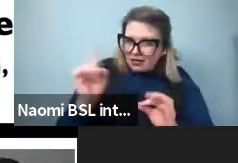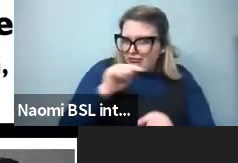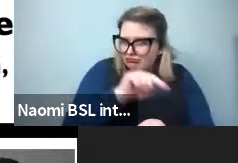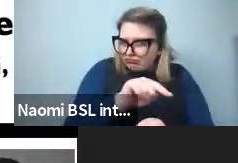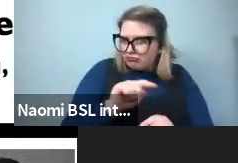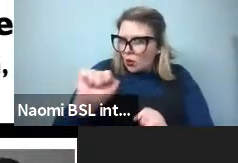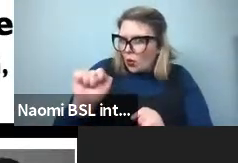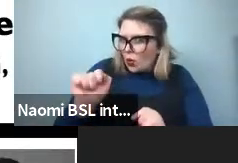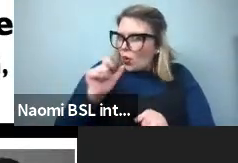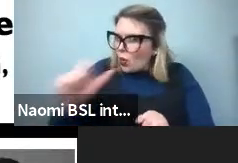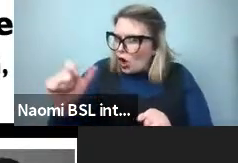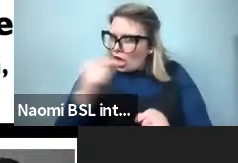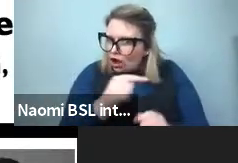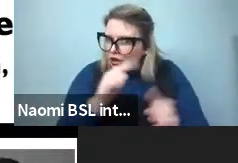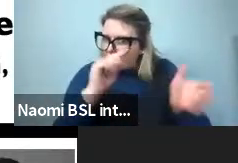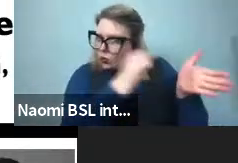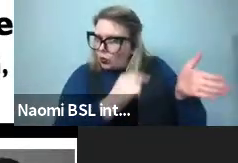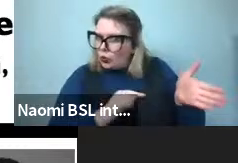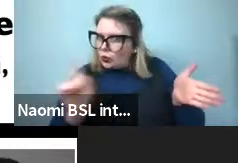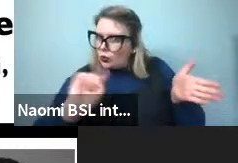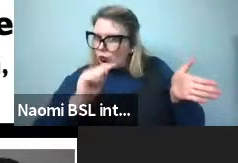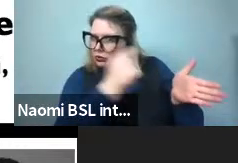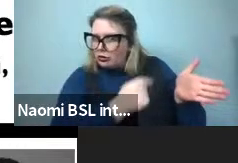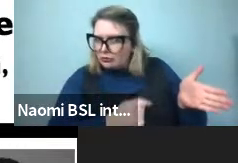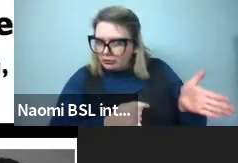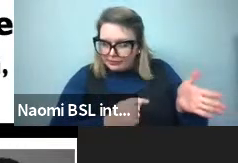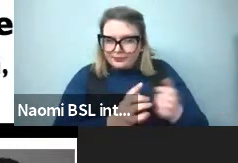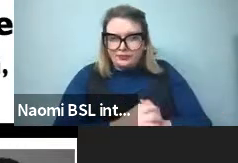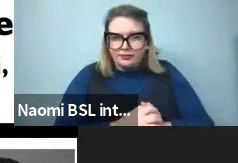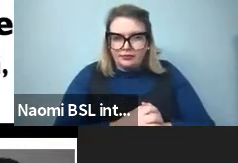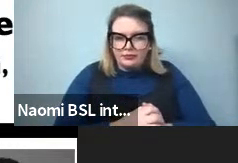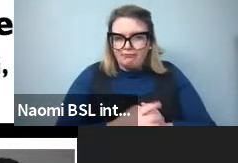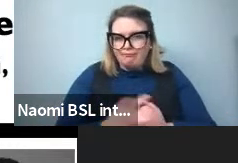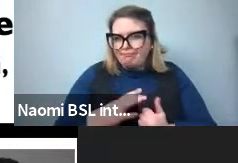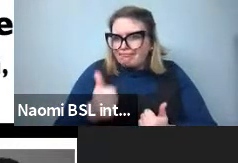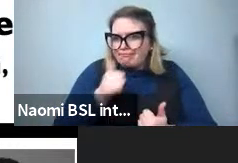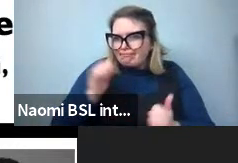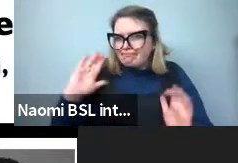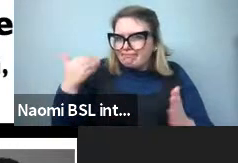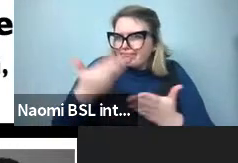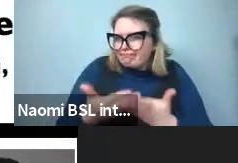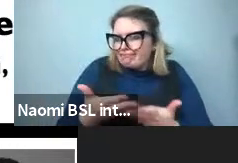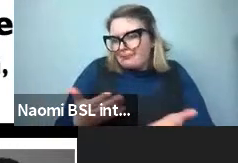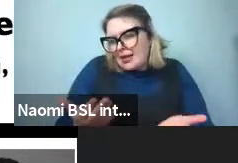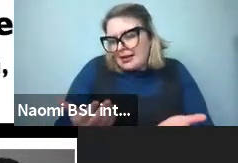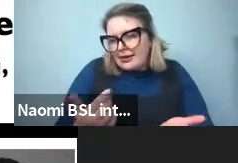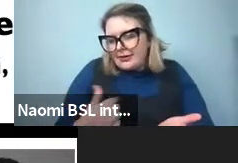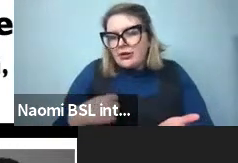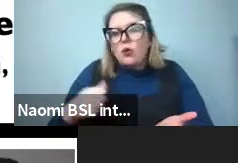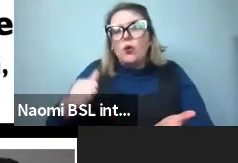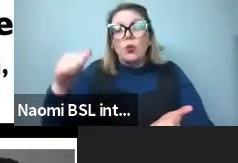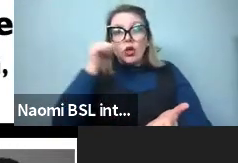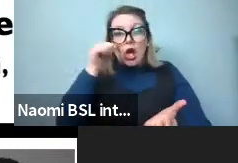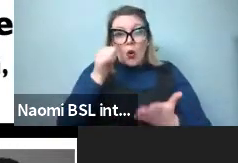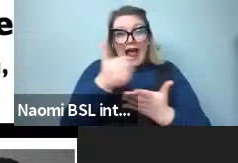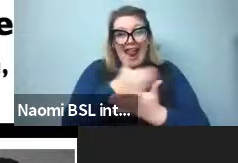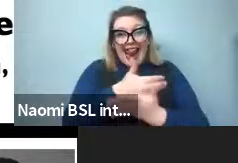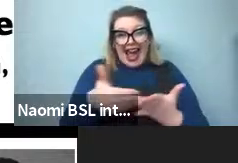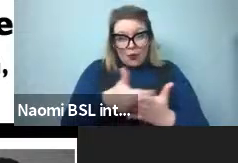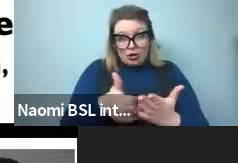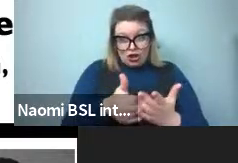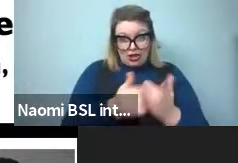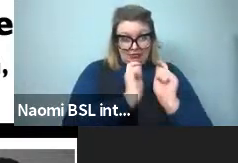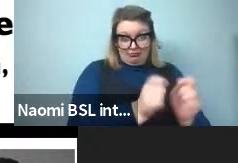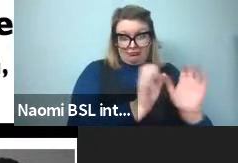color. And it's been long, long been known that languages, you know, divide the space really differently. So